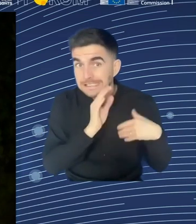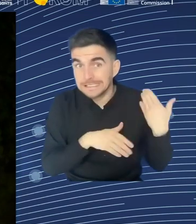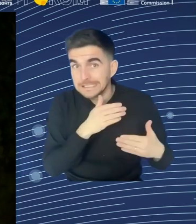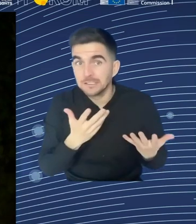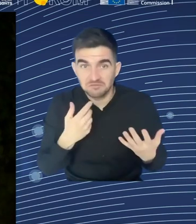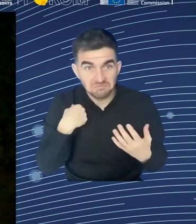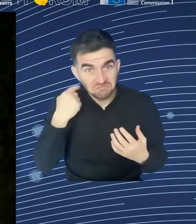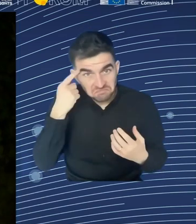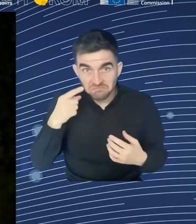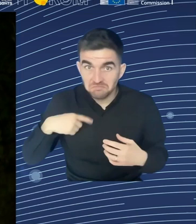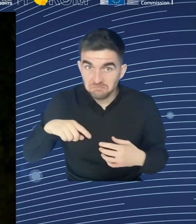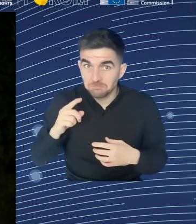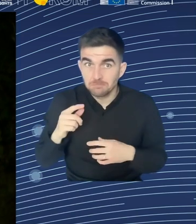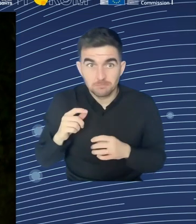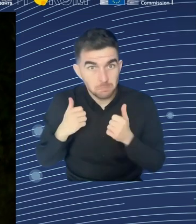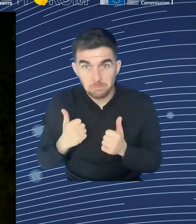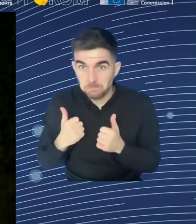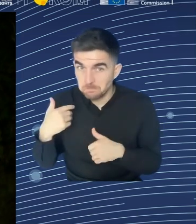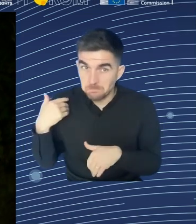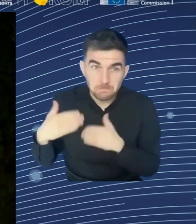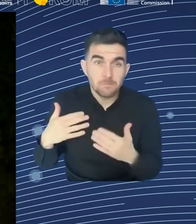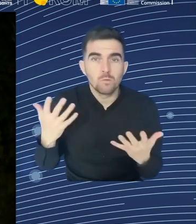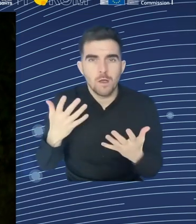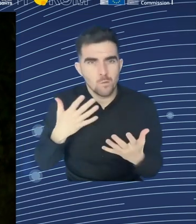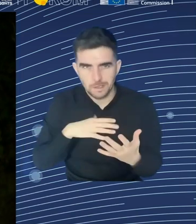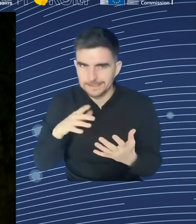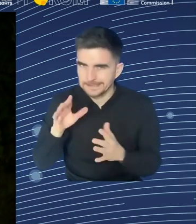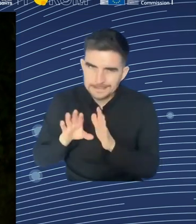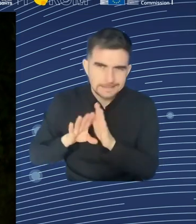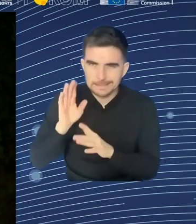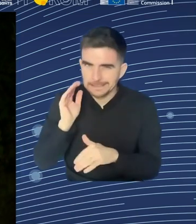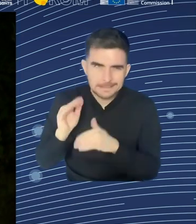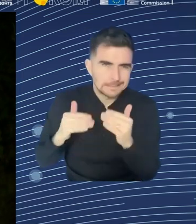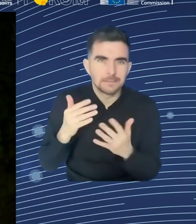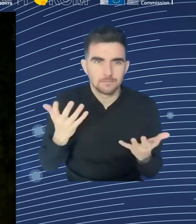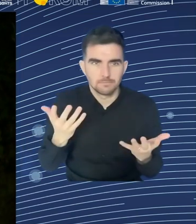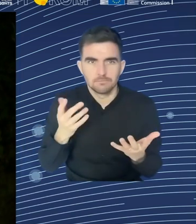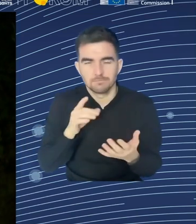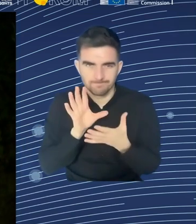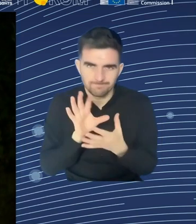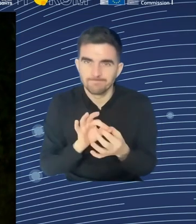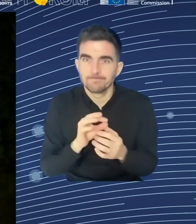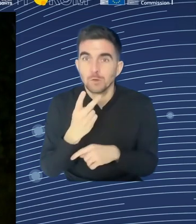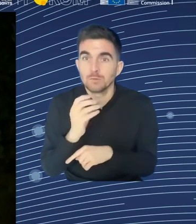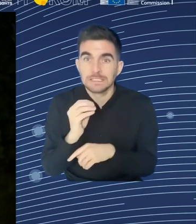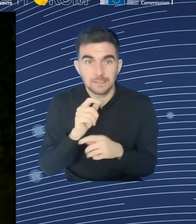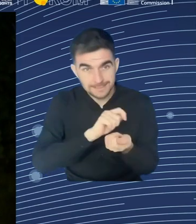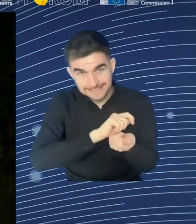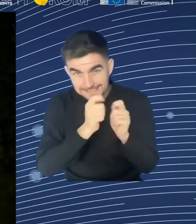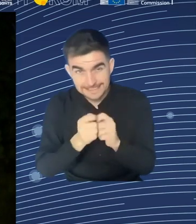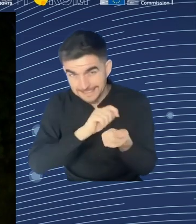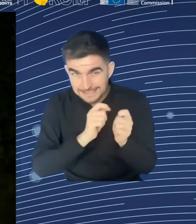good because we are looking into AI on the one side and shortages on the other. We are speaking about people and technology.